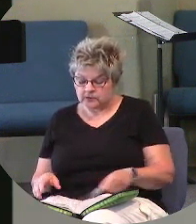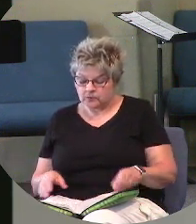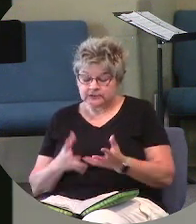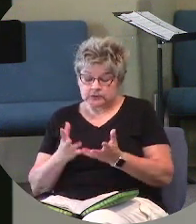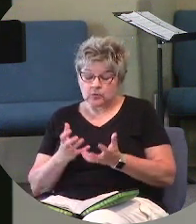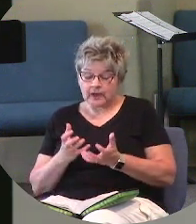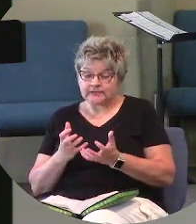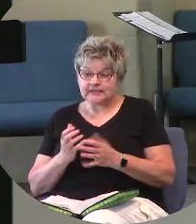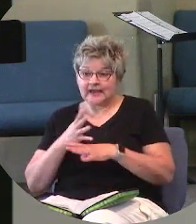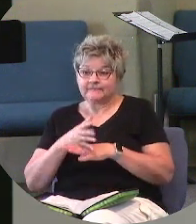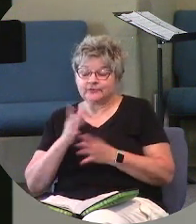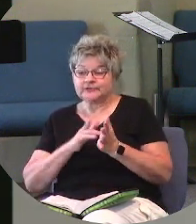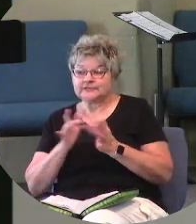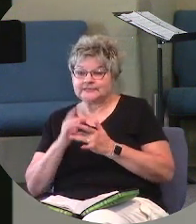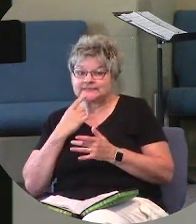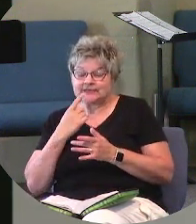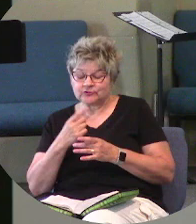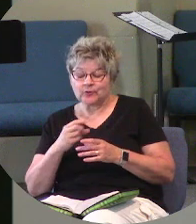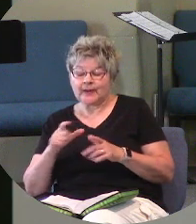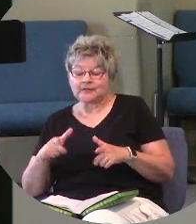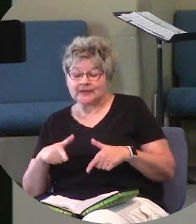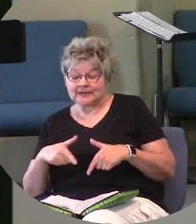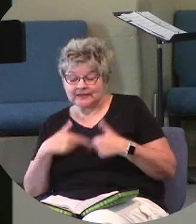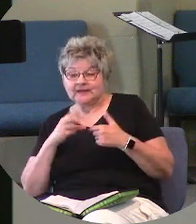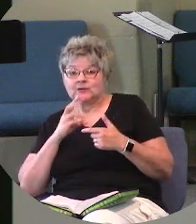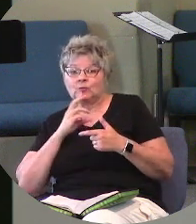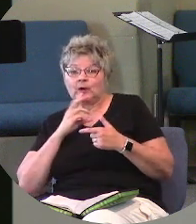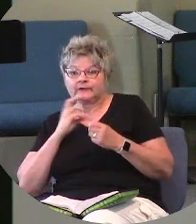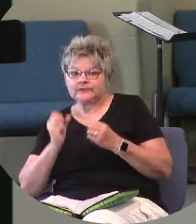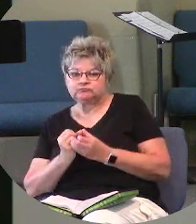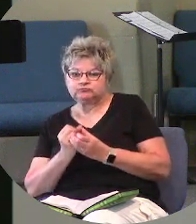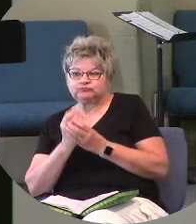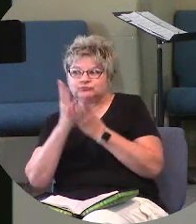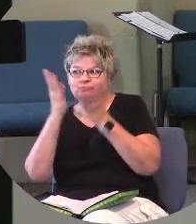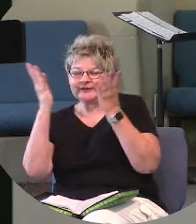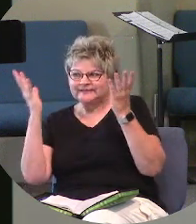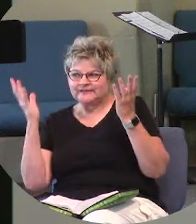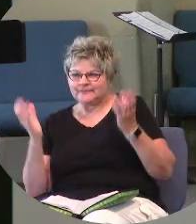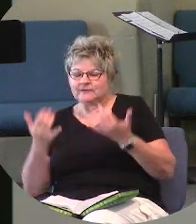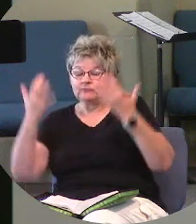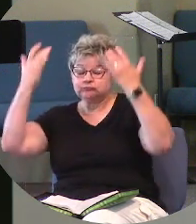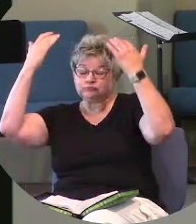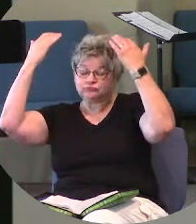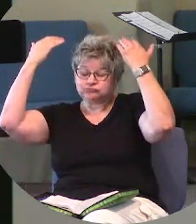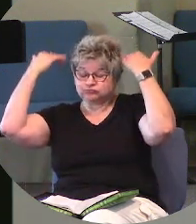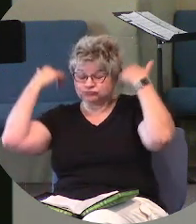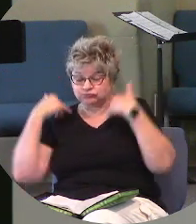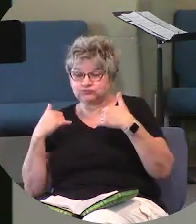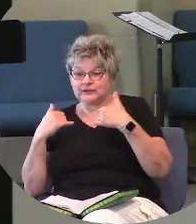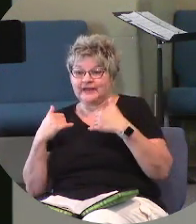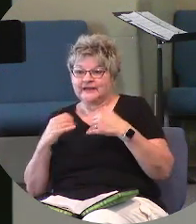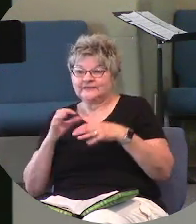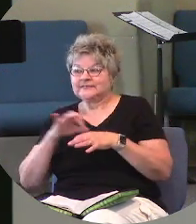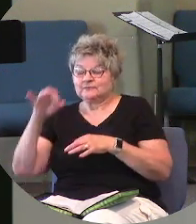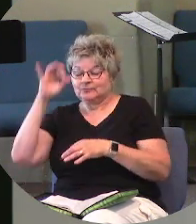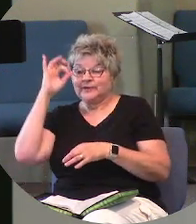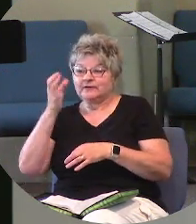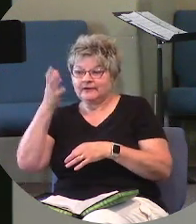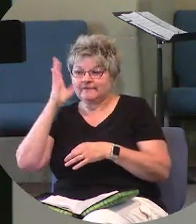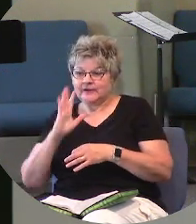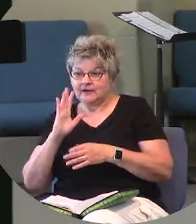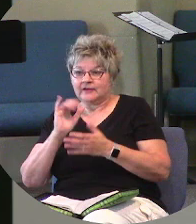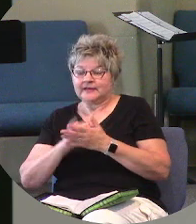about the living water that springs up and it basically overwhelms you, and it's the Spirit of God that